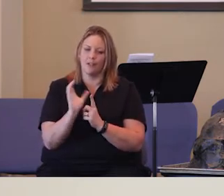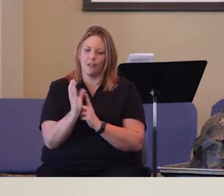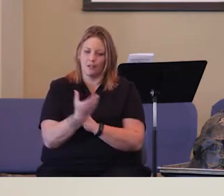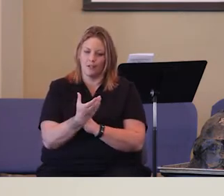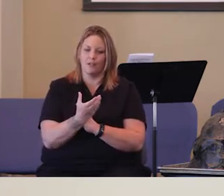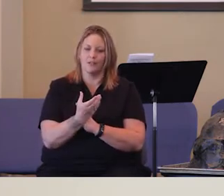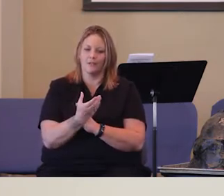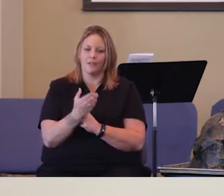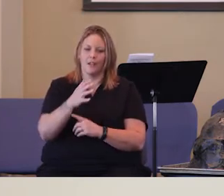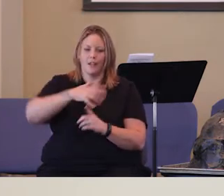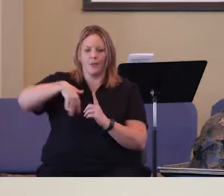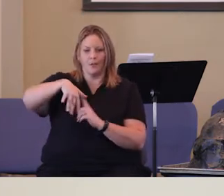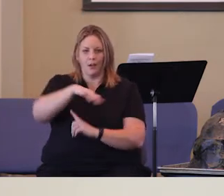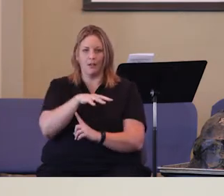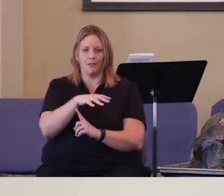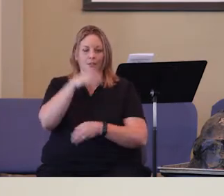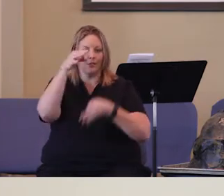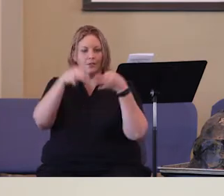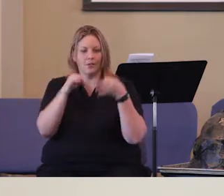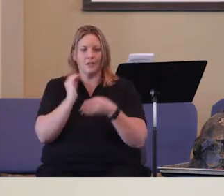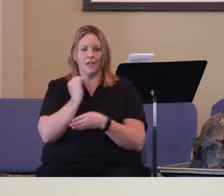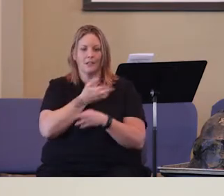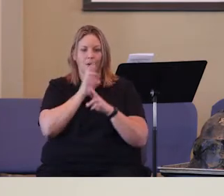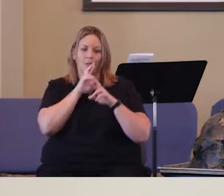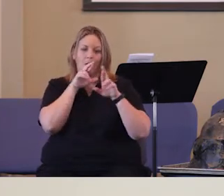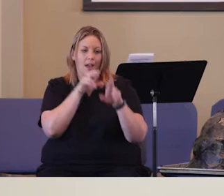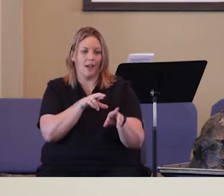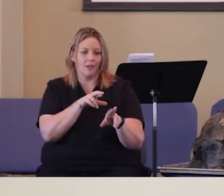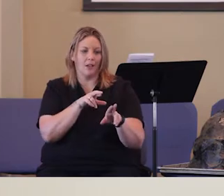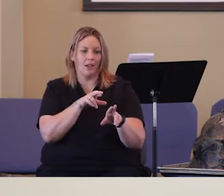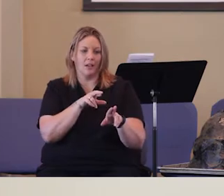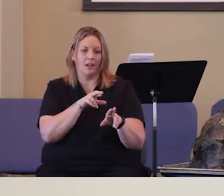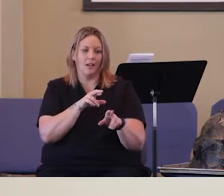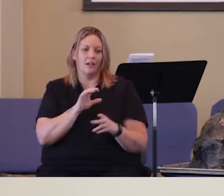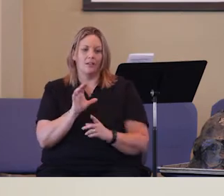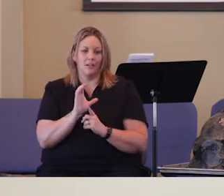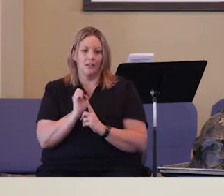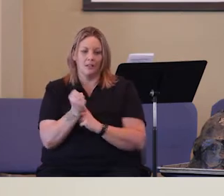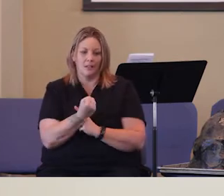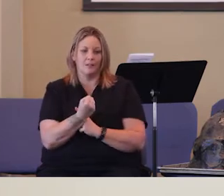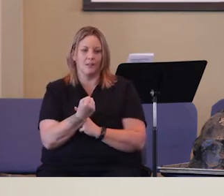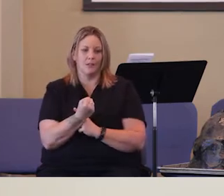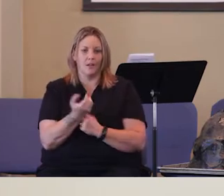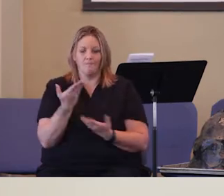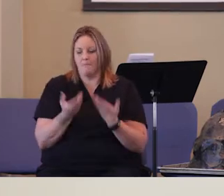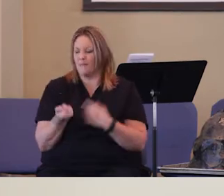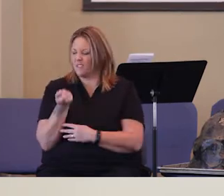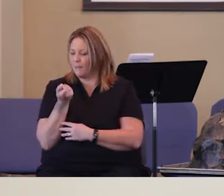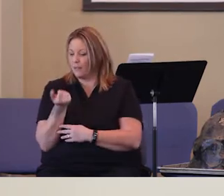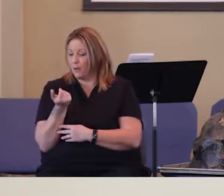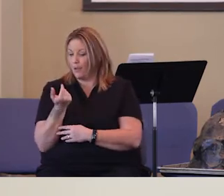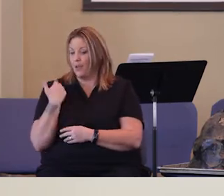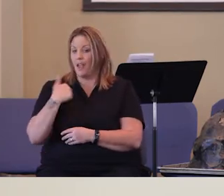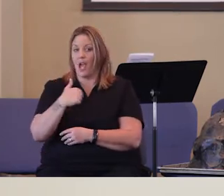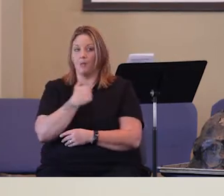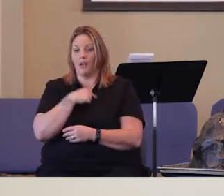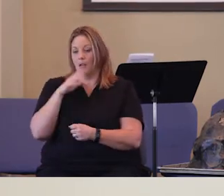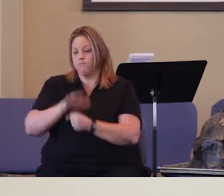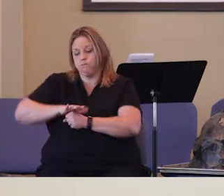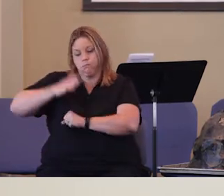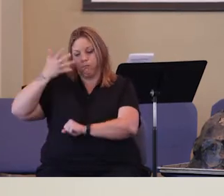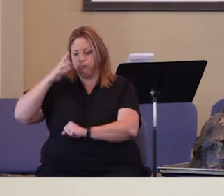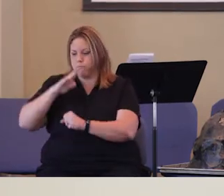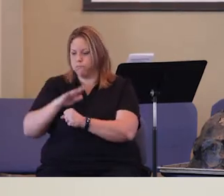justifies our reaction to a situation. That it could just be a little minute thing and we blow up